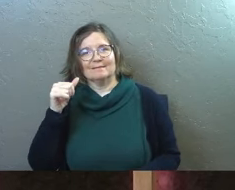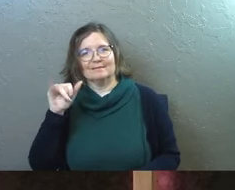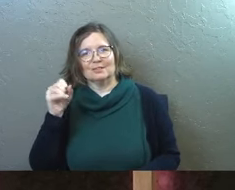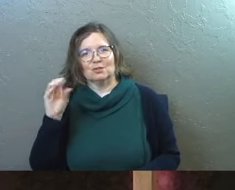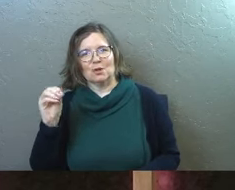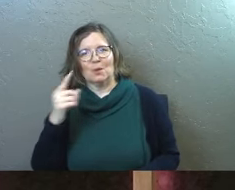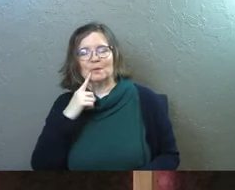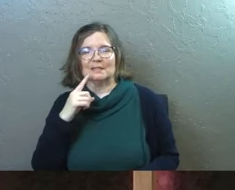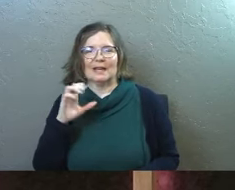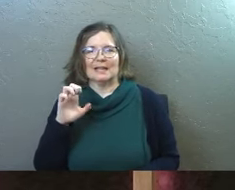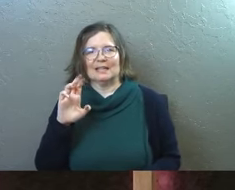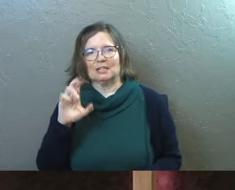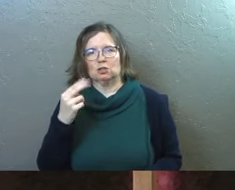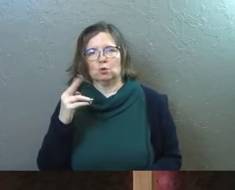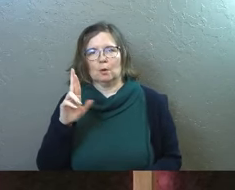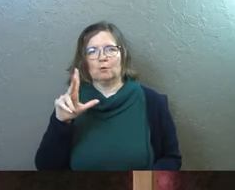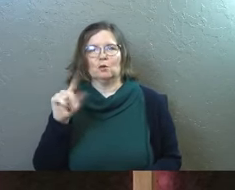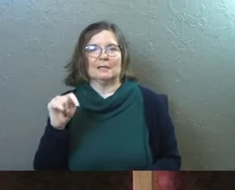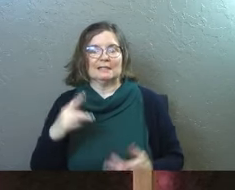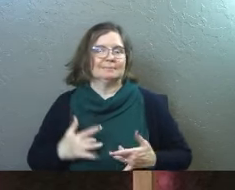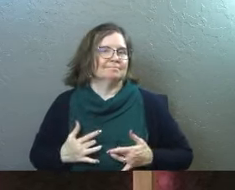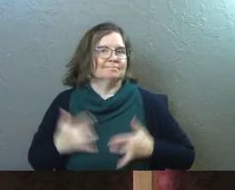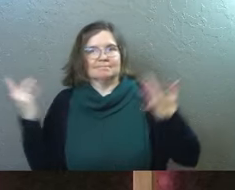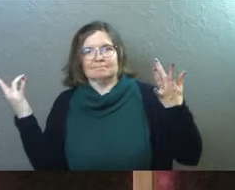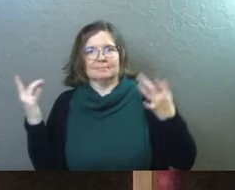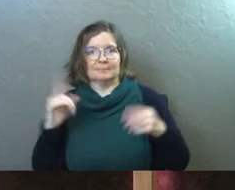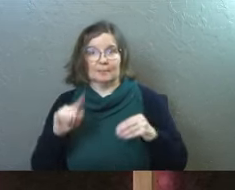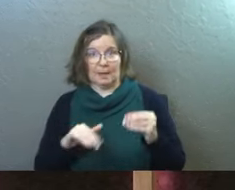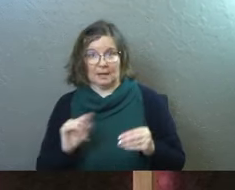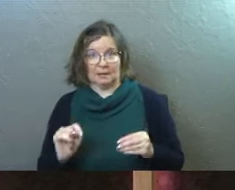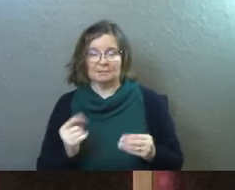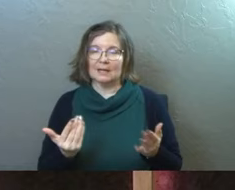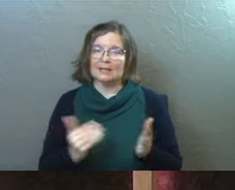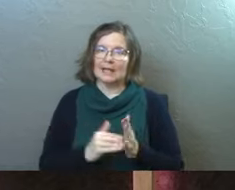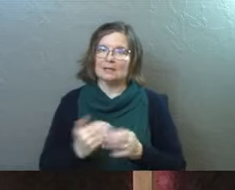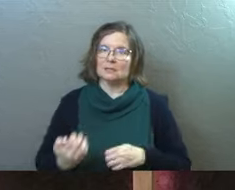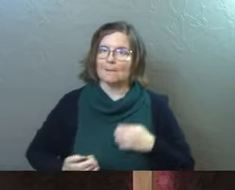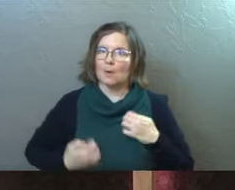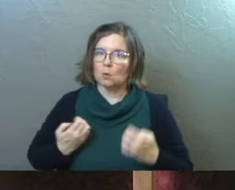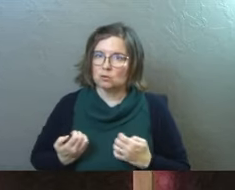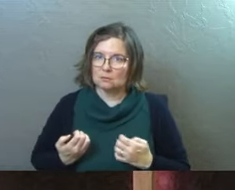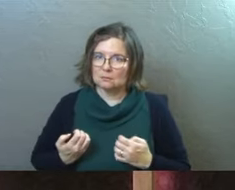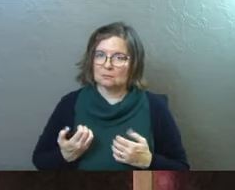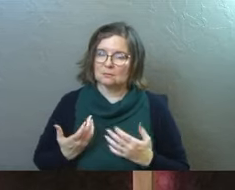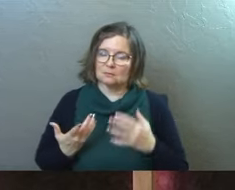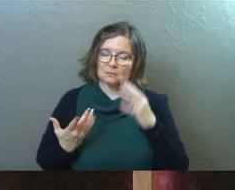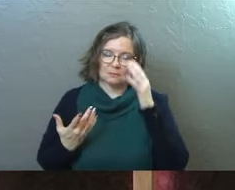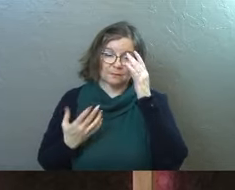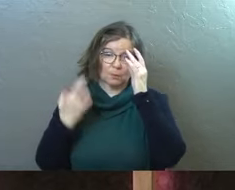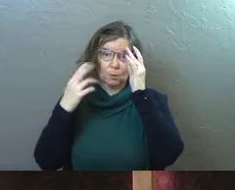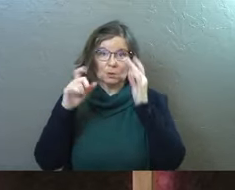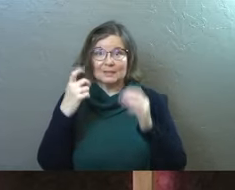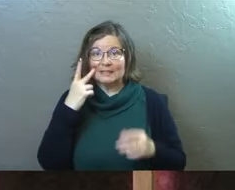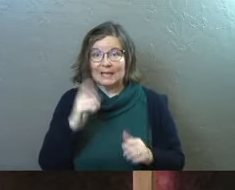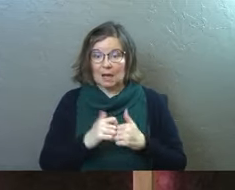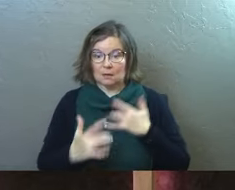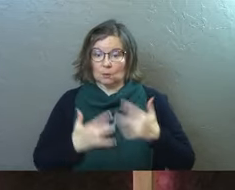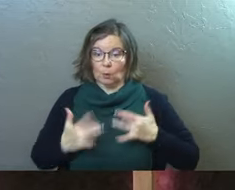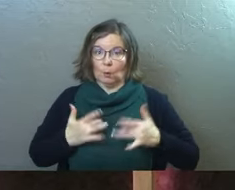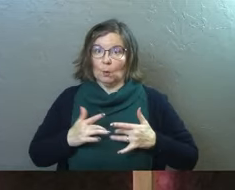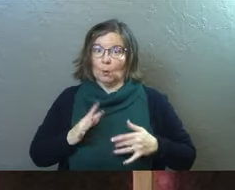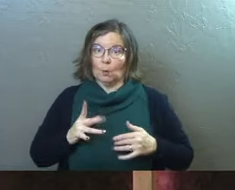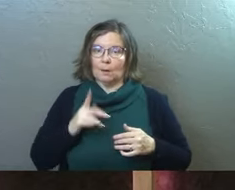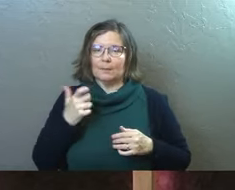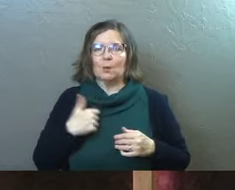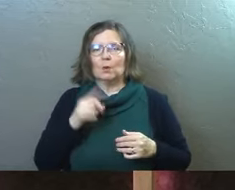they were exuberant about it. They were excited. Again, it's emotional. The reason you need to see how excited they